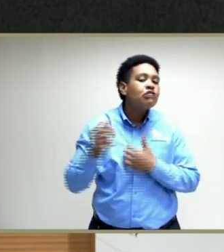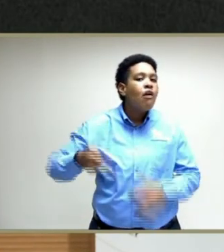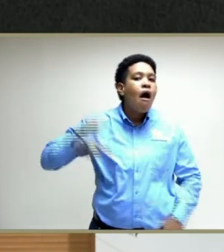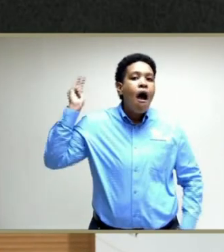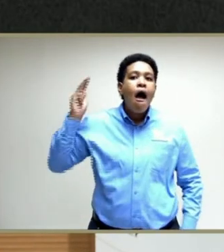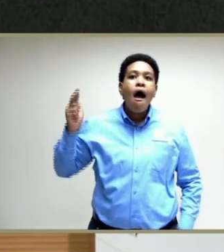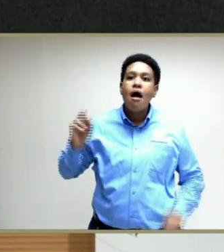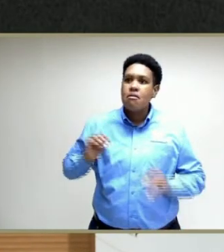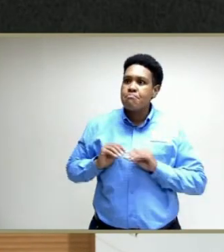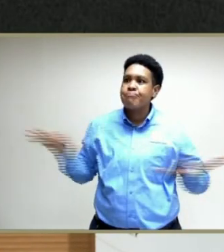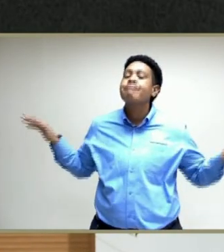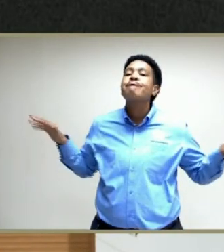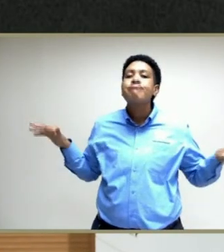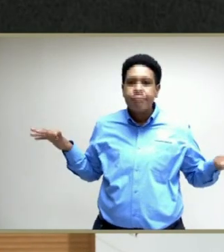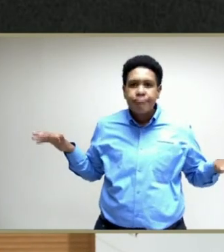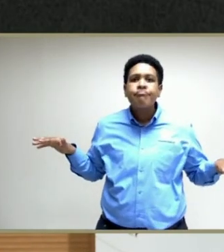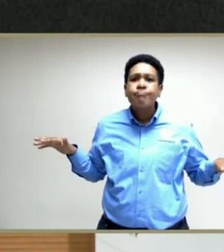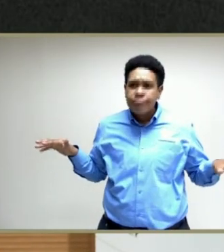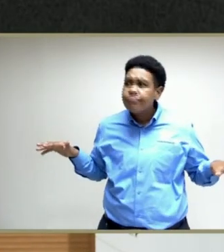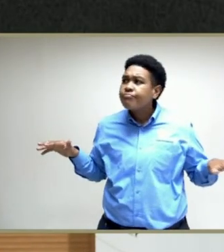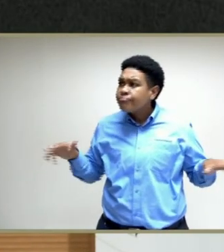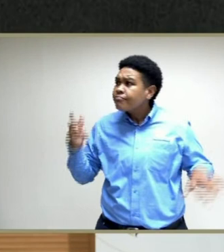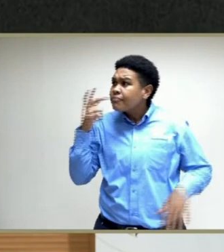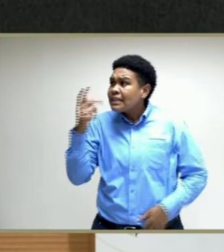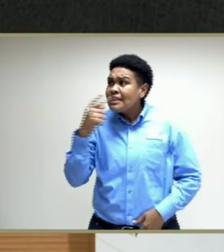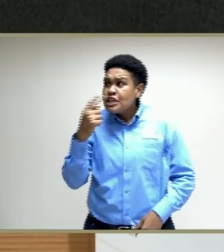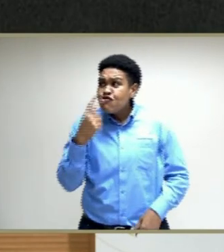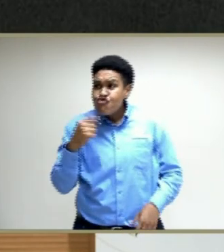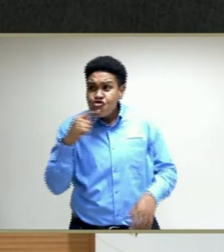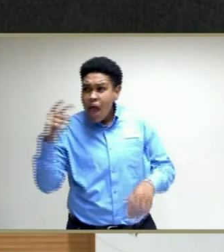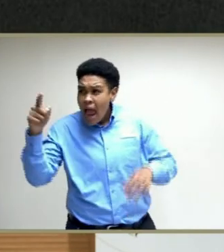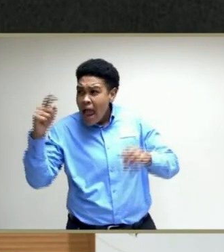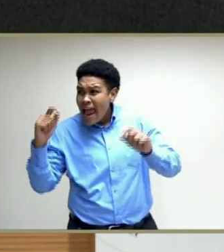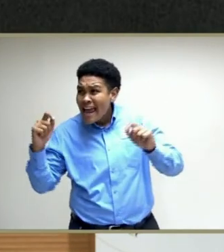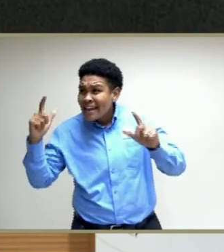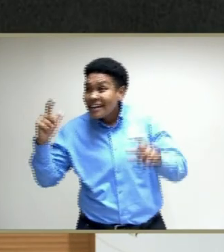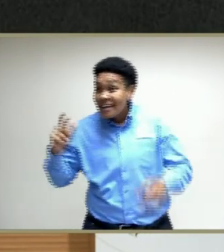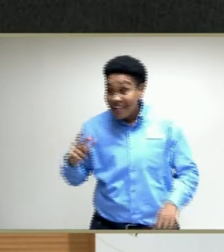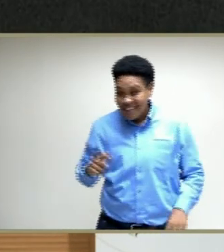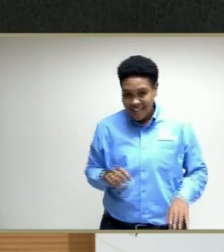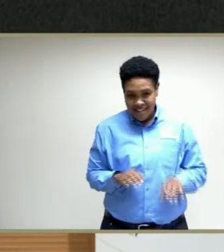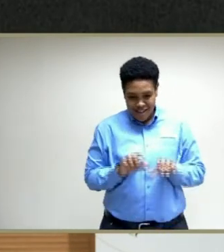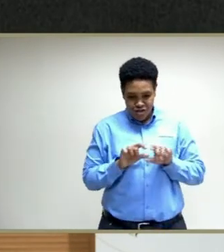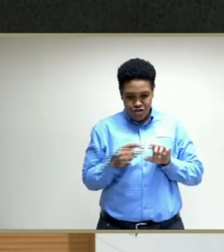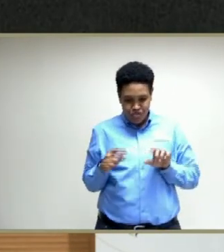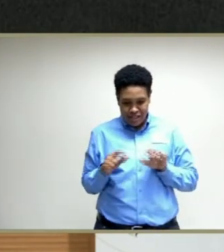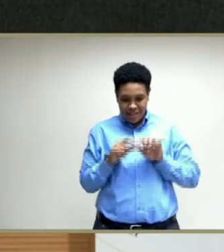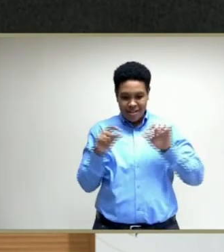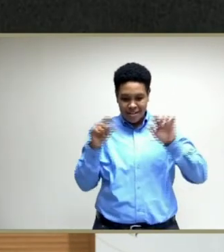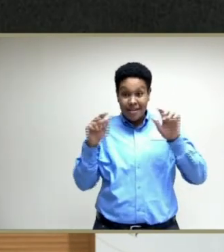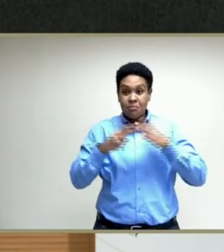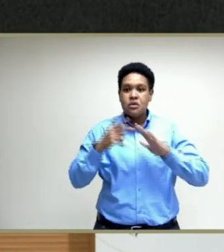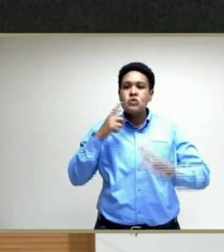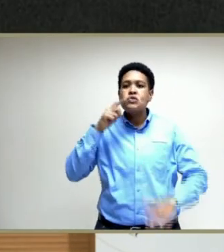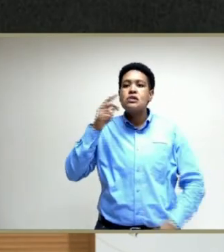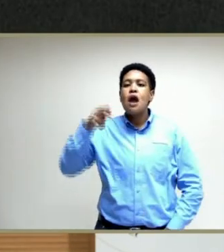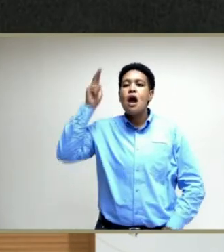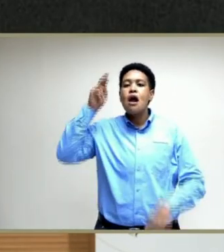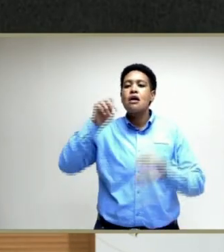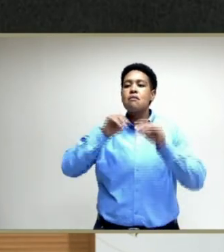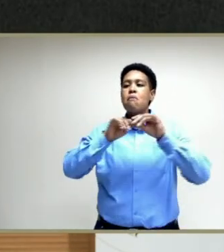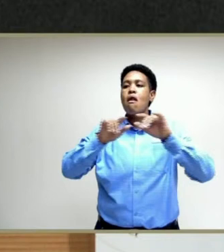And here you can see that it is in the red zone, very high level of transmission presently occurring in the country.